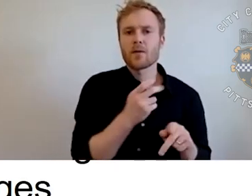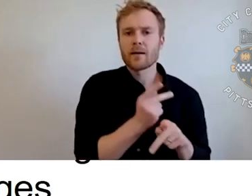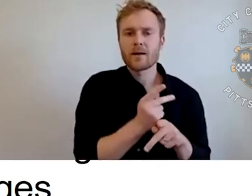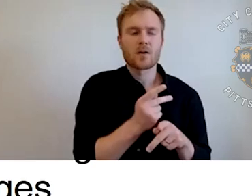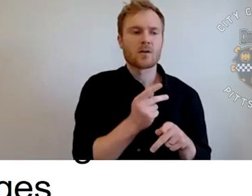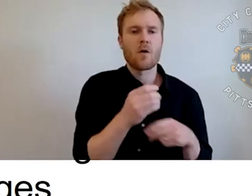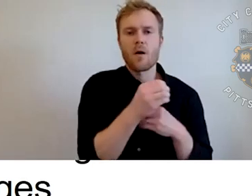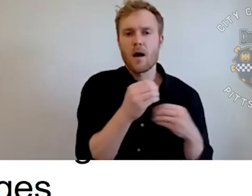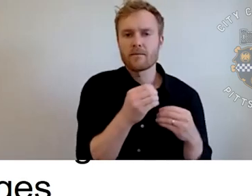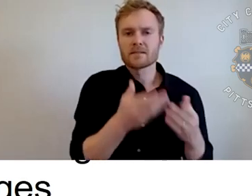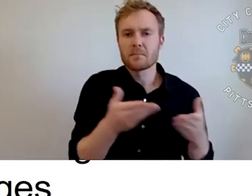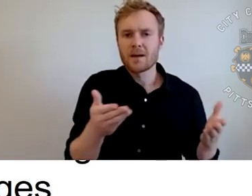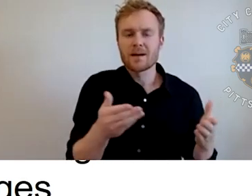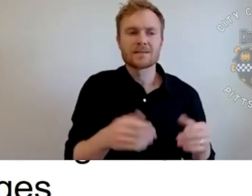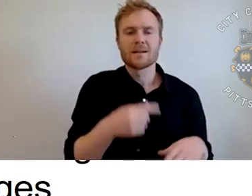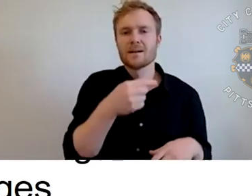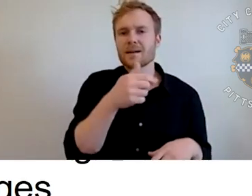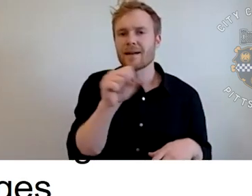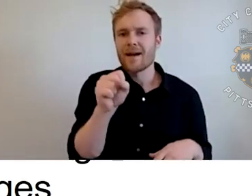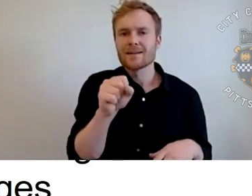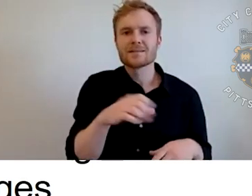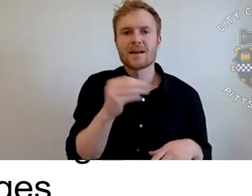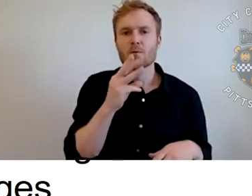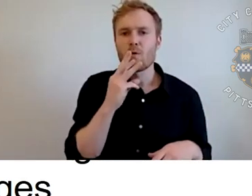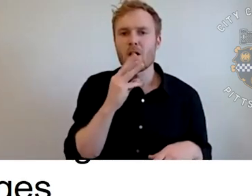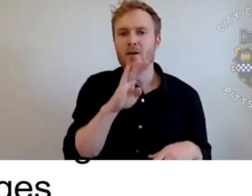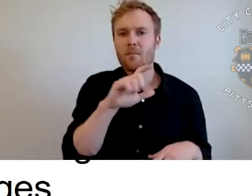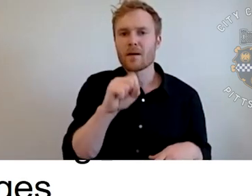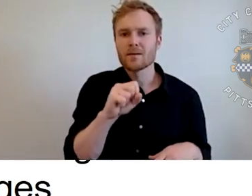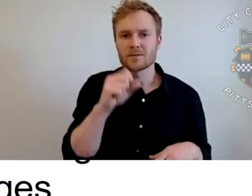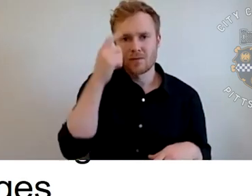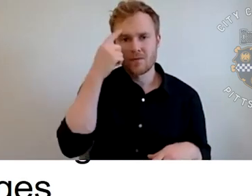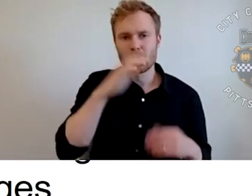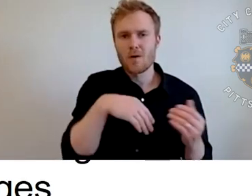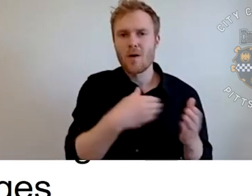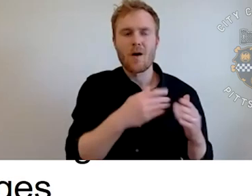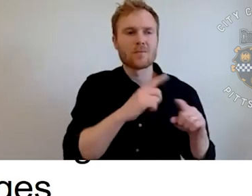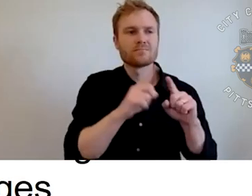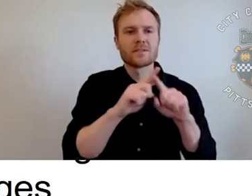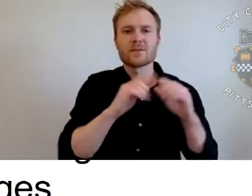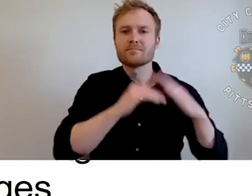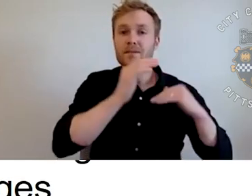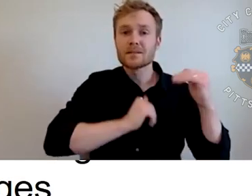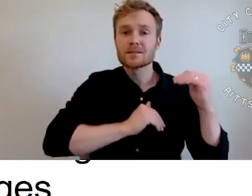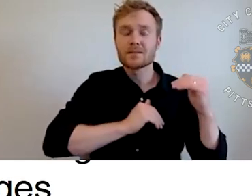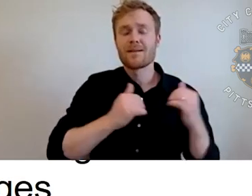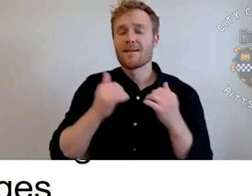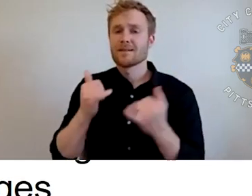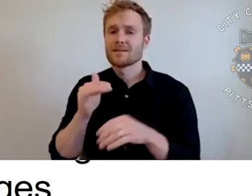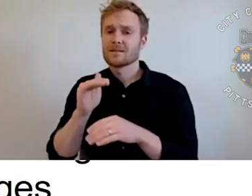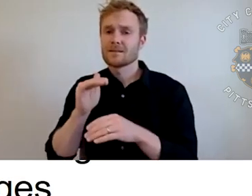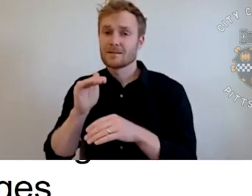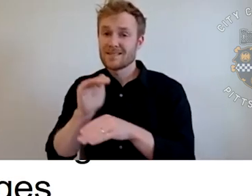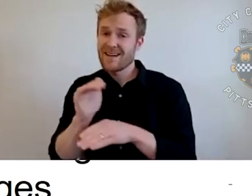water bills for all of our facilities, tonight though we're going to be talking about the capital budget, which is more of our physical infrastructure. It's the built environment.